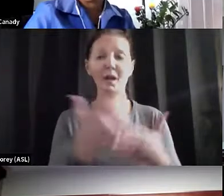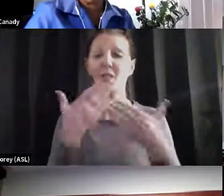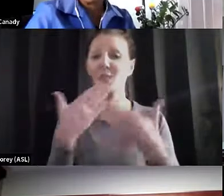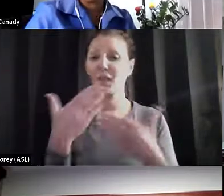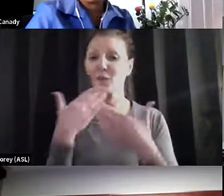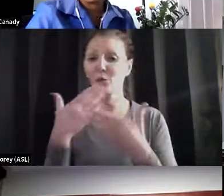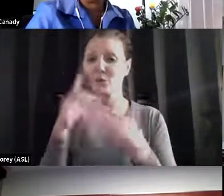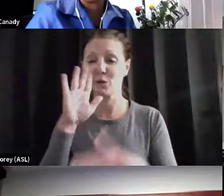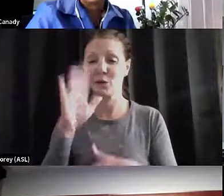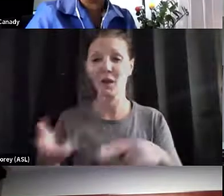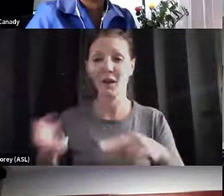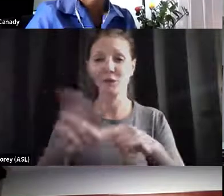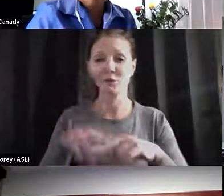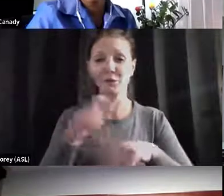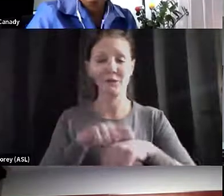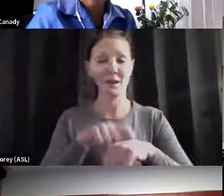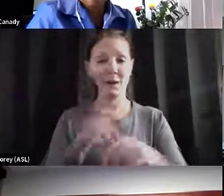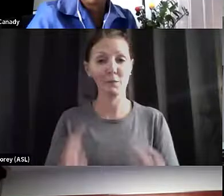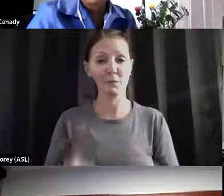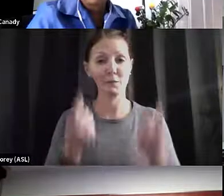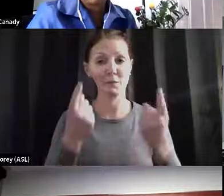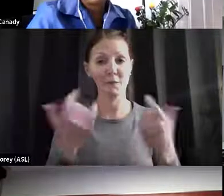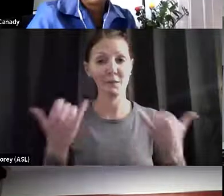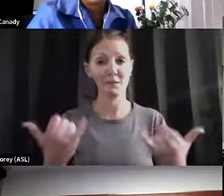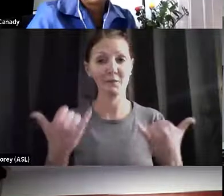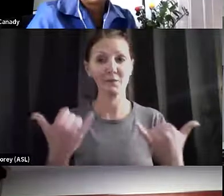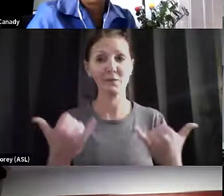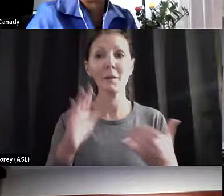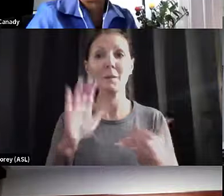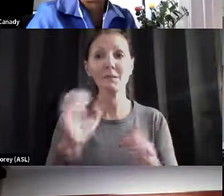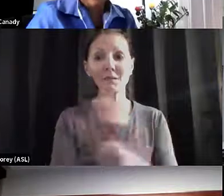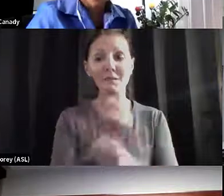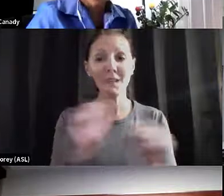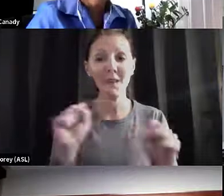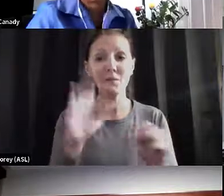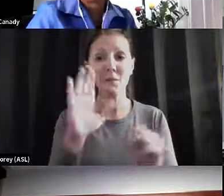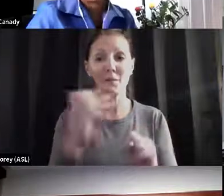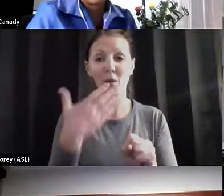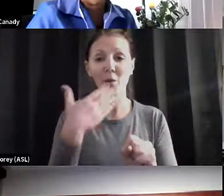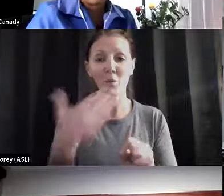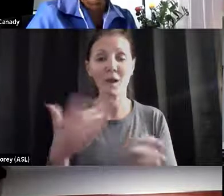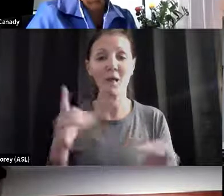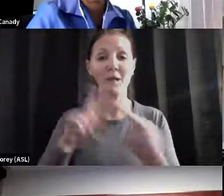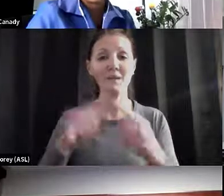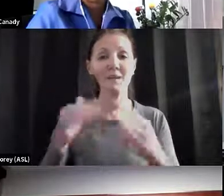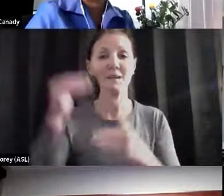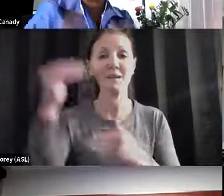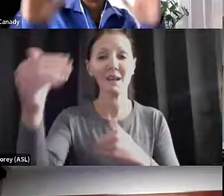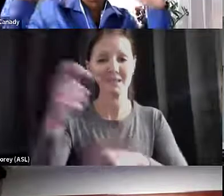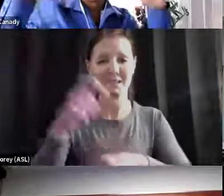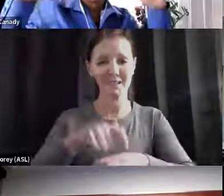all for the extra time that you've spent this evening. And be safe, be well, until next time.